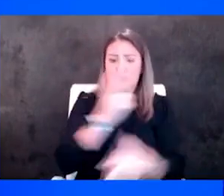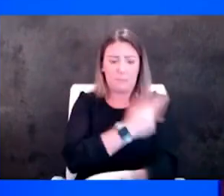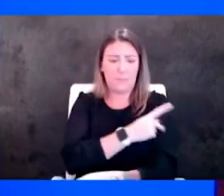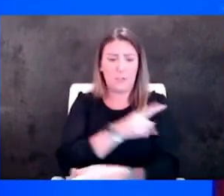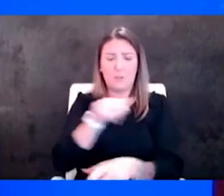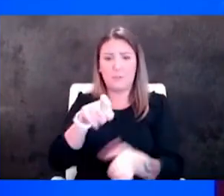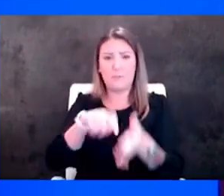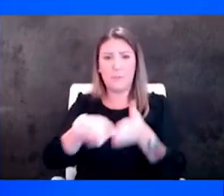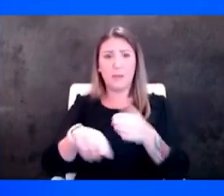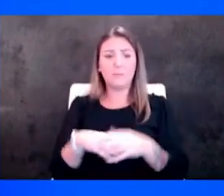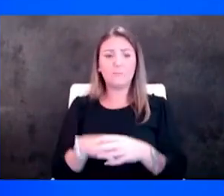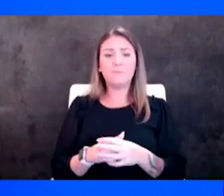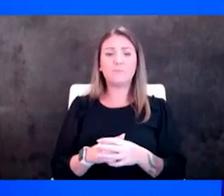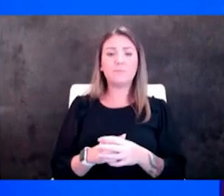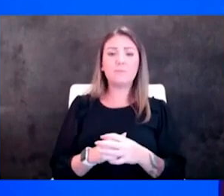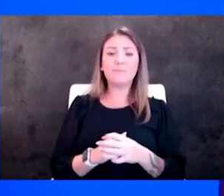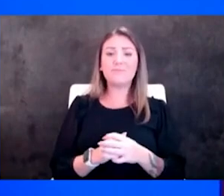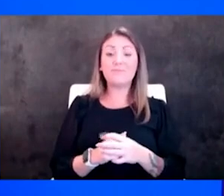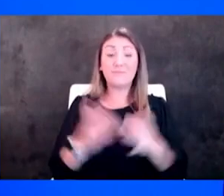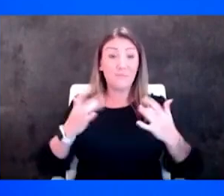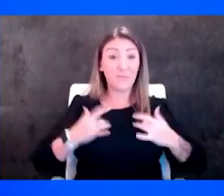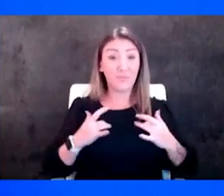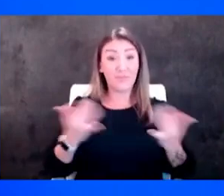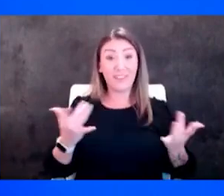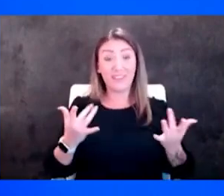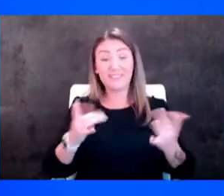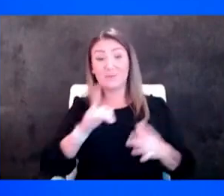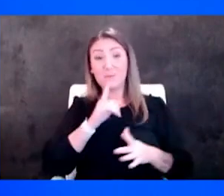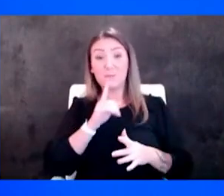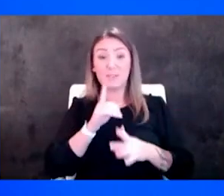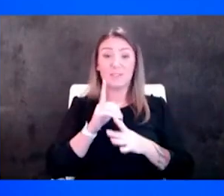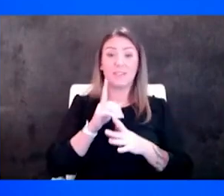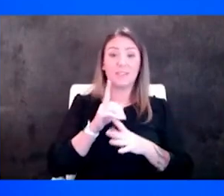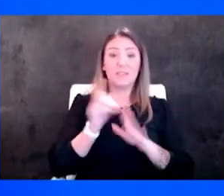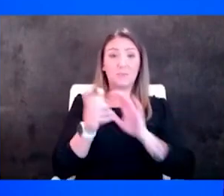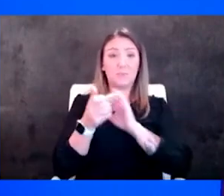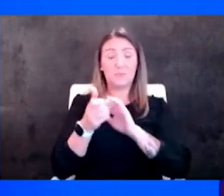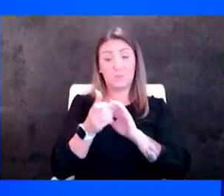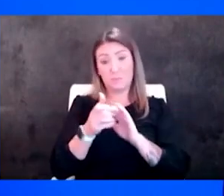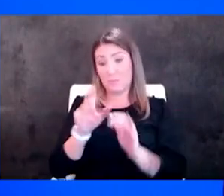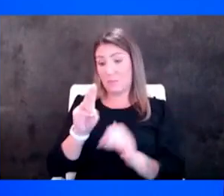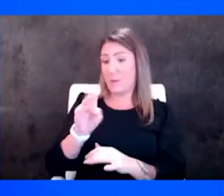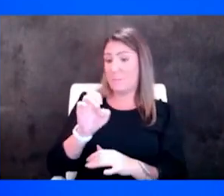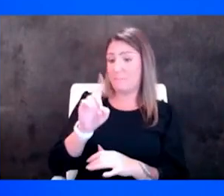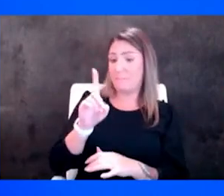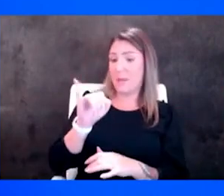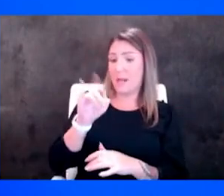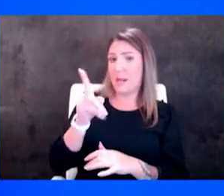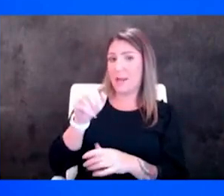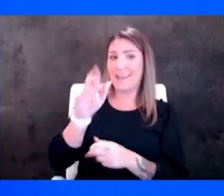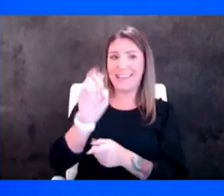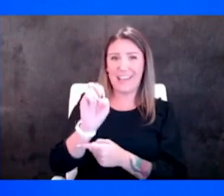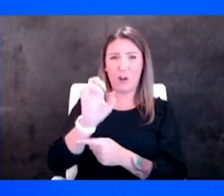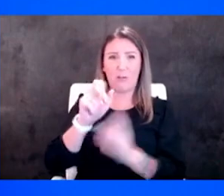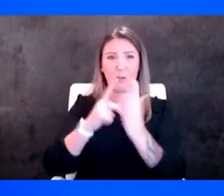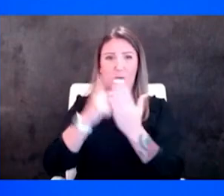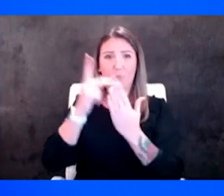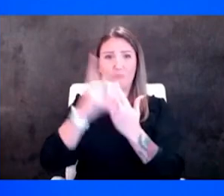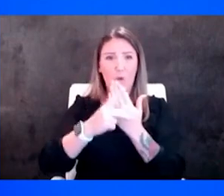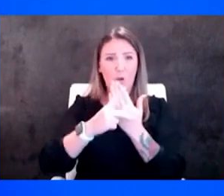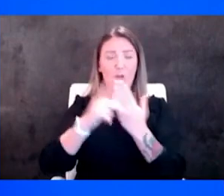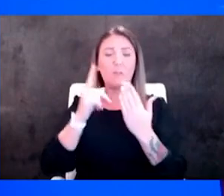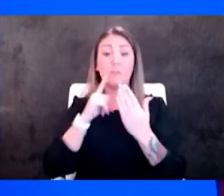well we're very excited about uh working with the medicare program we've been able to bring this to patients at no cost to them